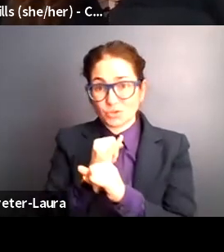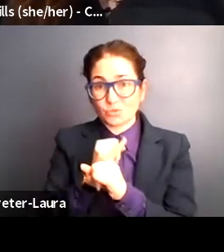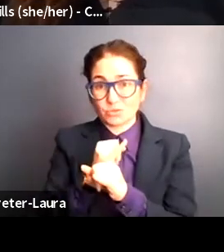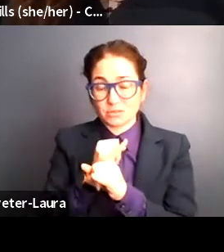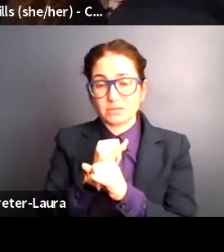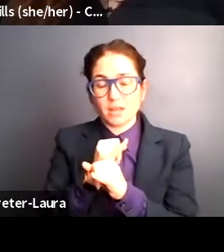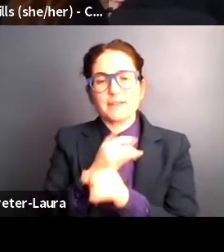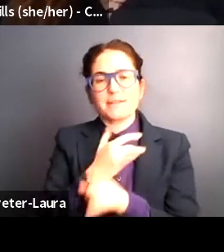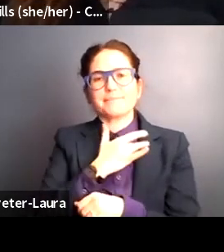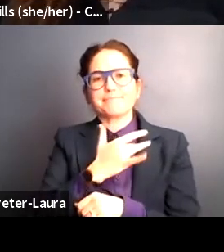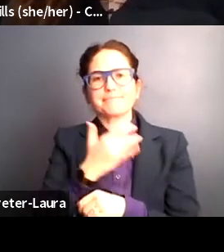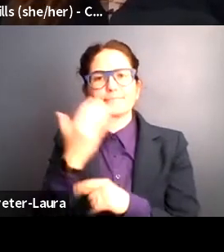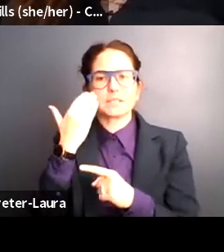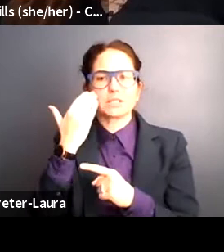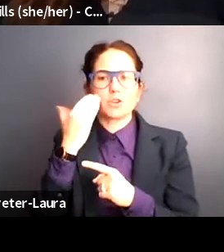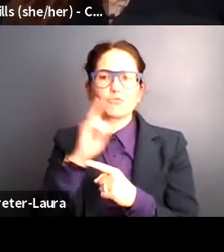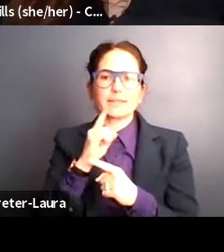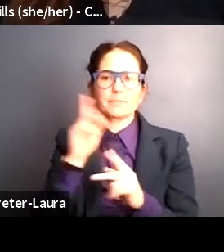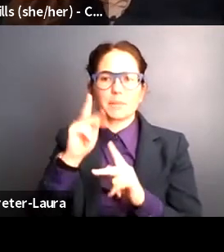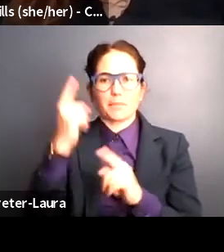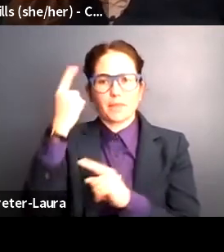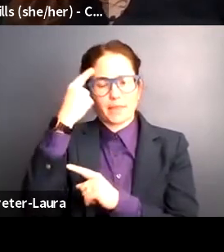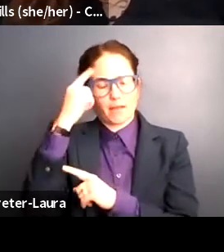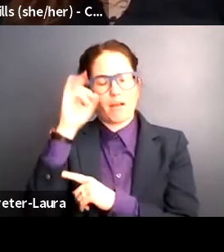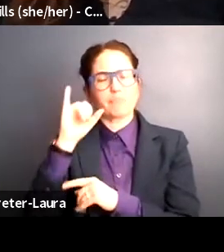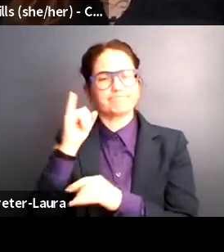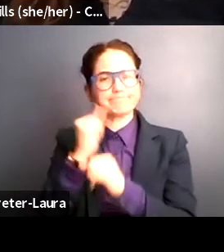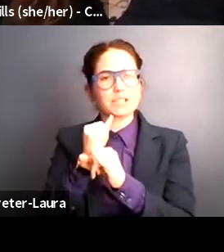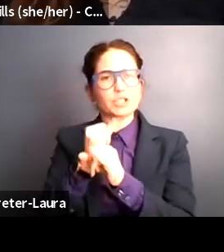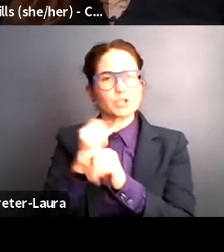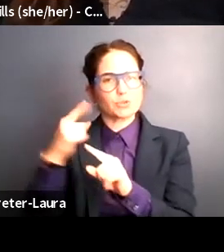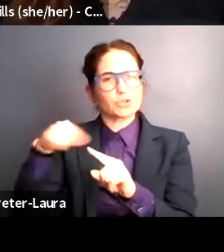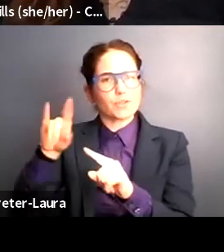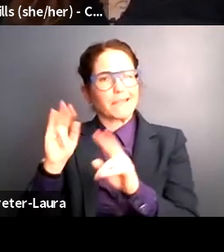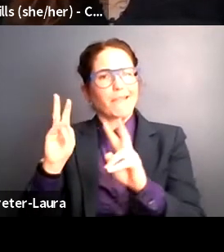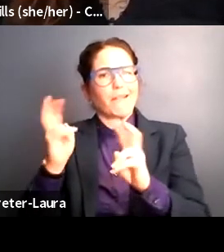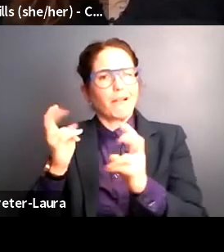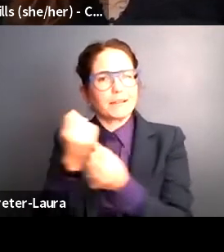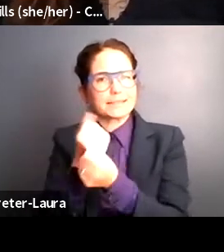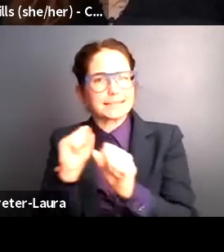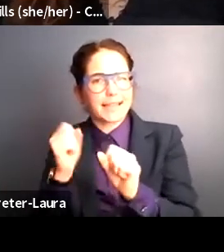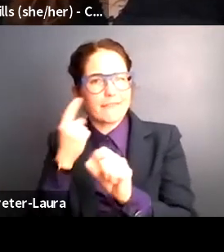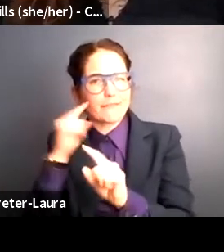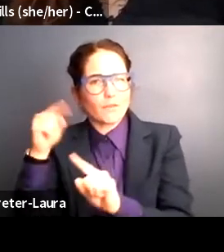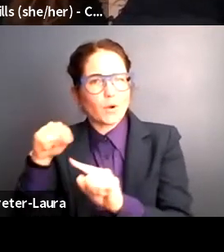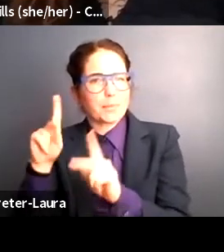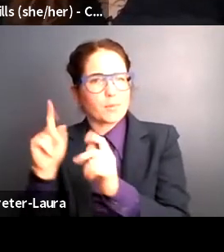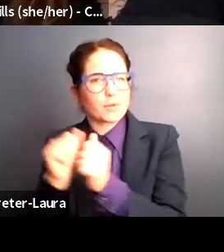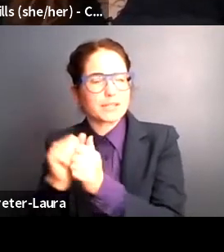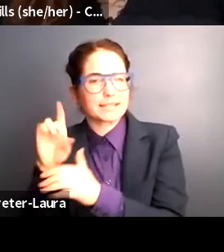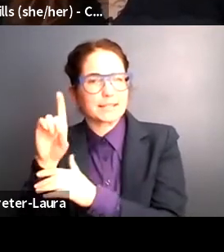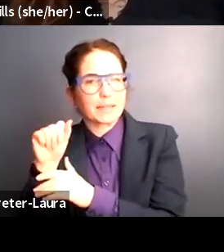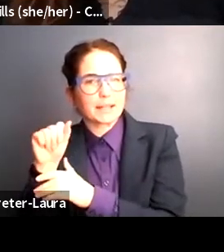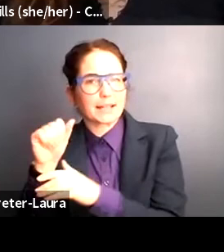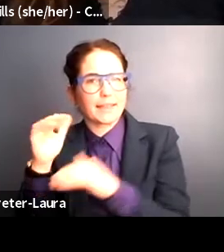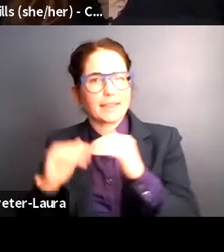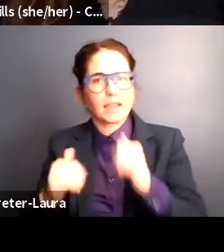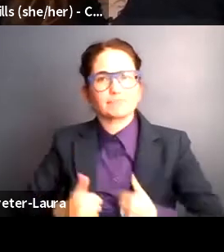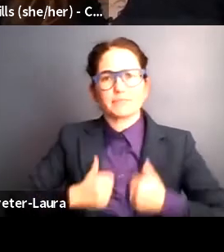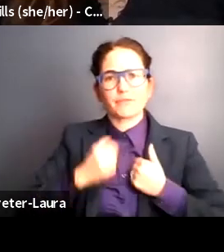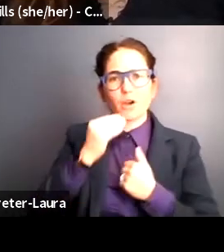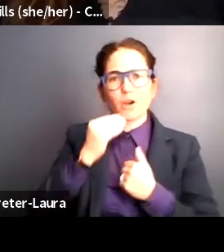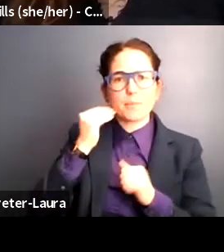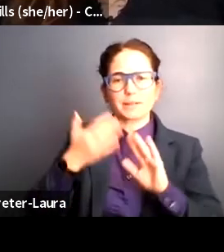it's thought that institutions are somehow safer for disabled people than living in our homes and